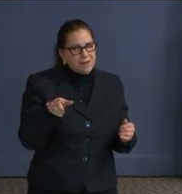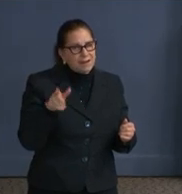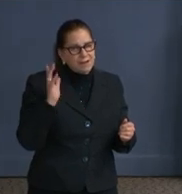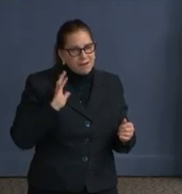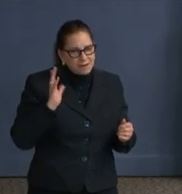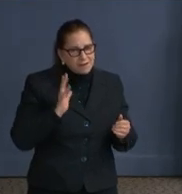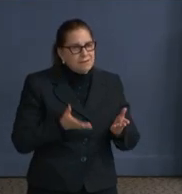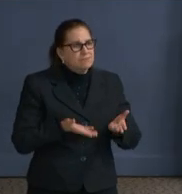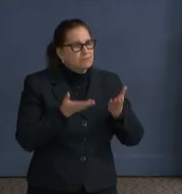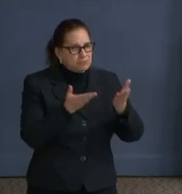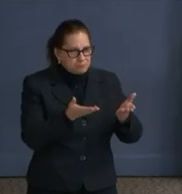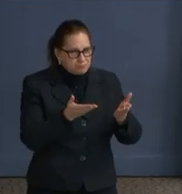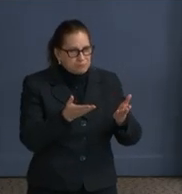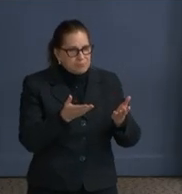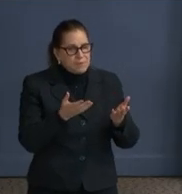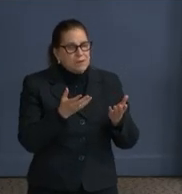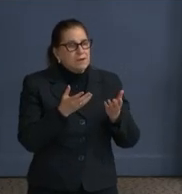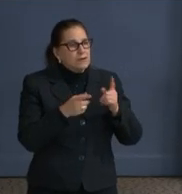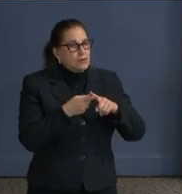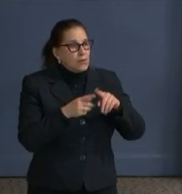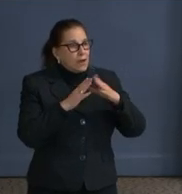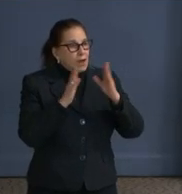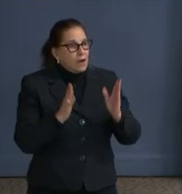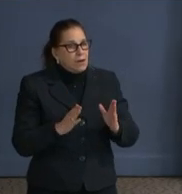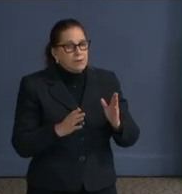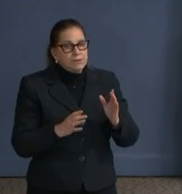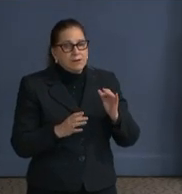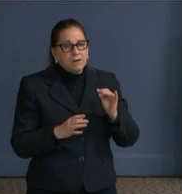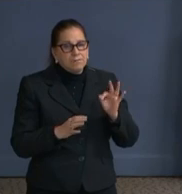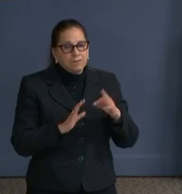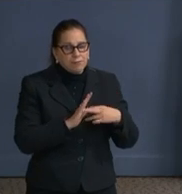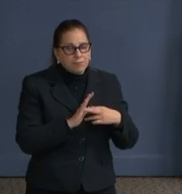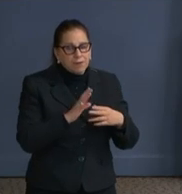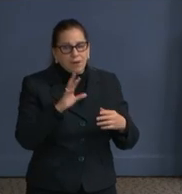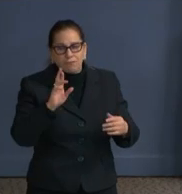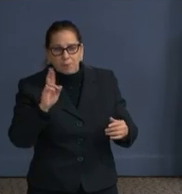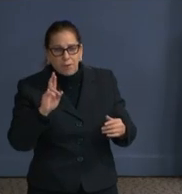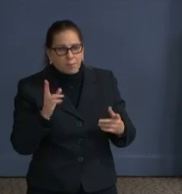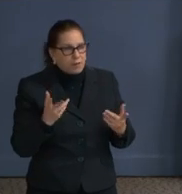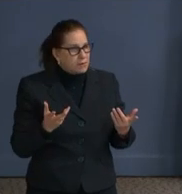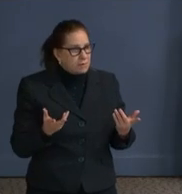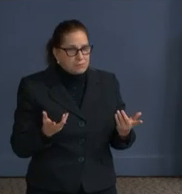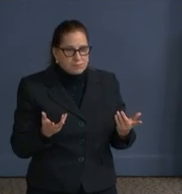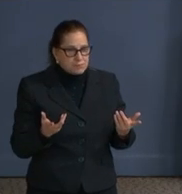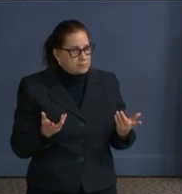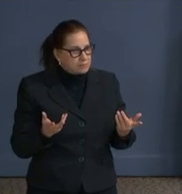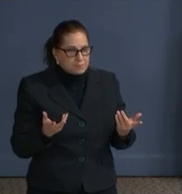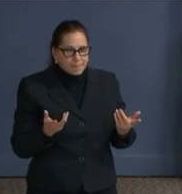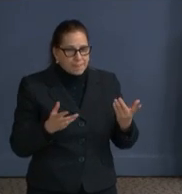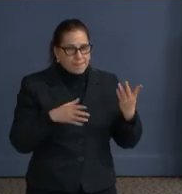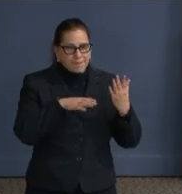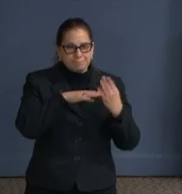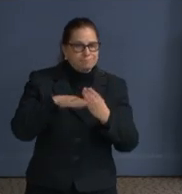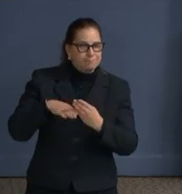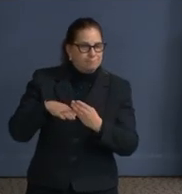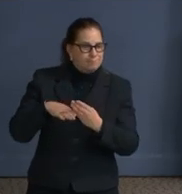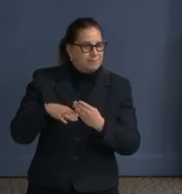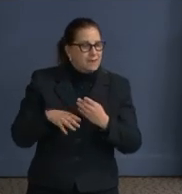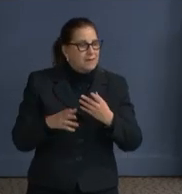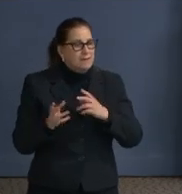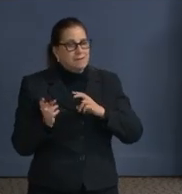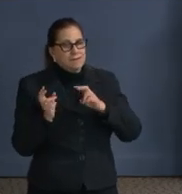statehood. So what is the plan for statehood? And are you open at this time, given this limited window of a Democratic House Senate president